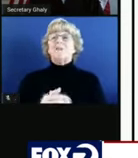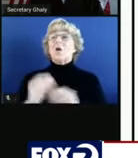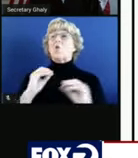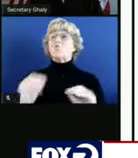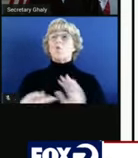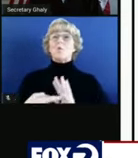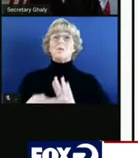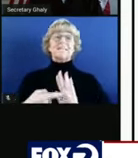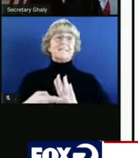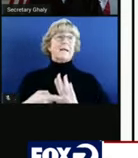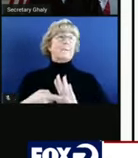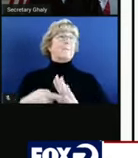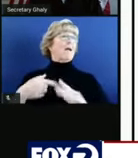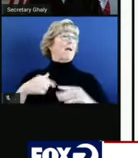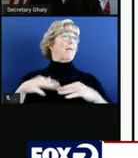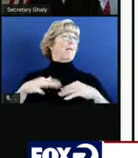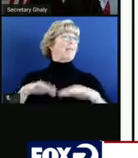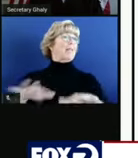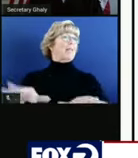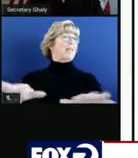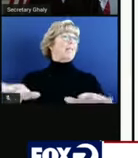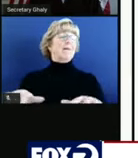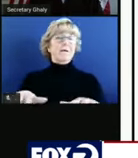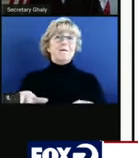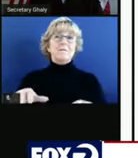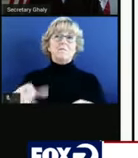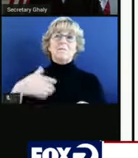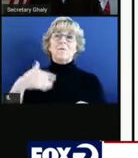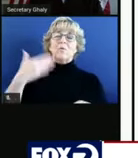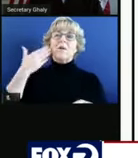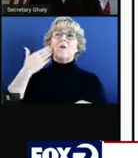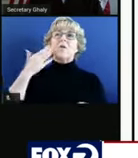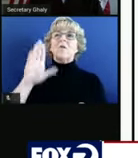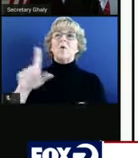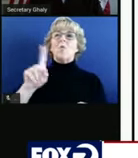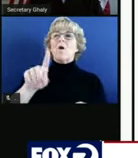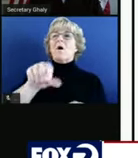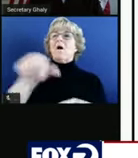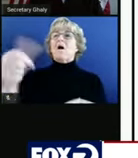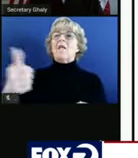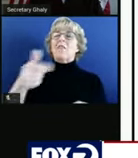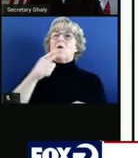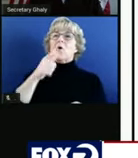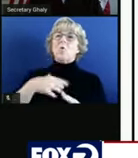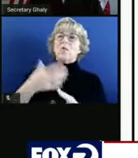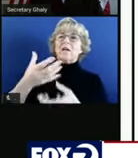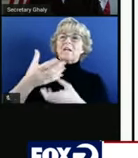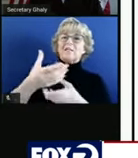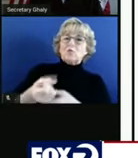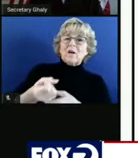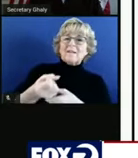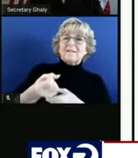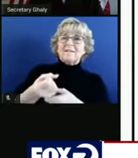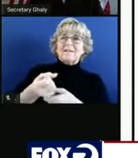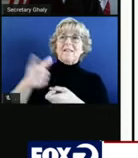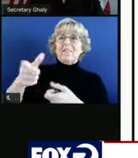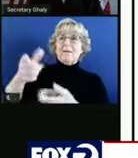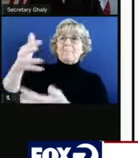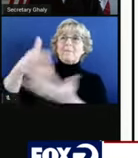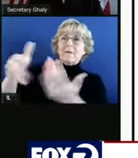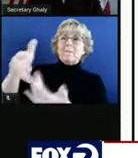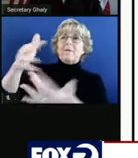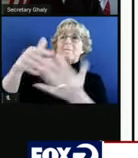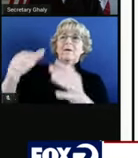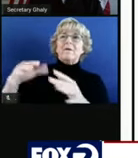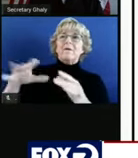happens, that people are pre-symptomatic, that we don't know where others who we trust and believe in are mixing, that it's